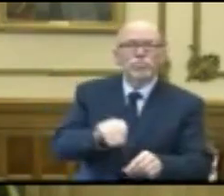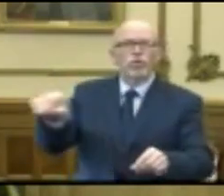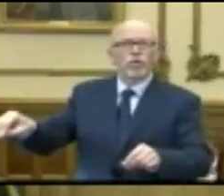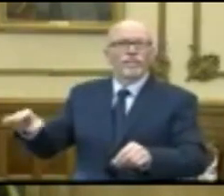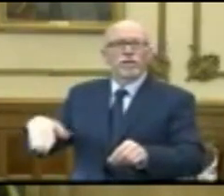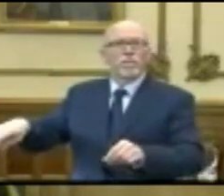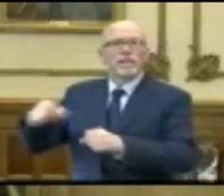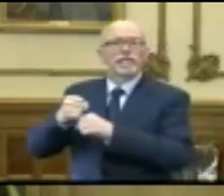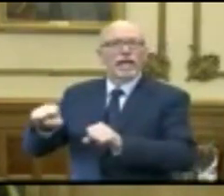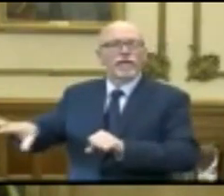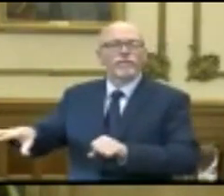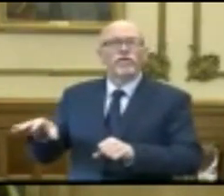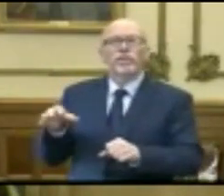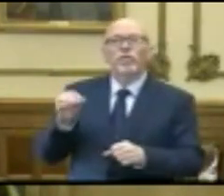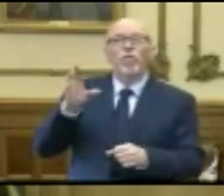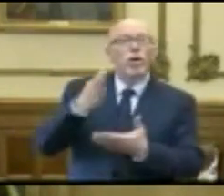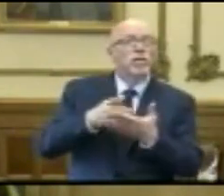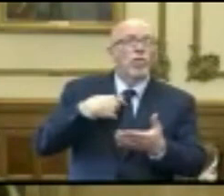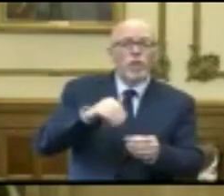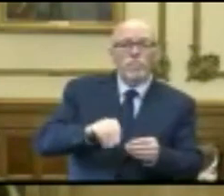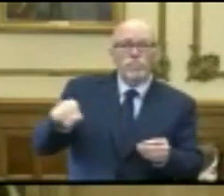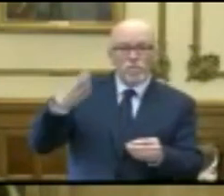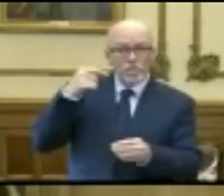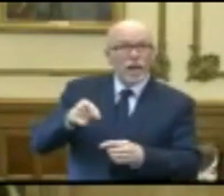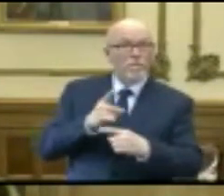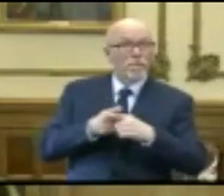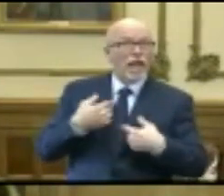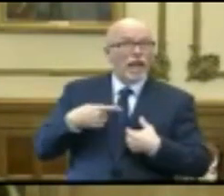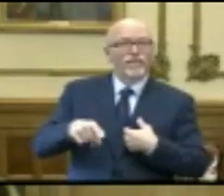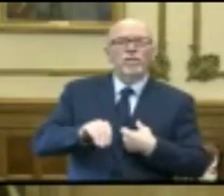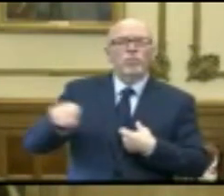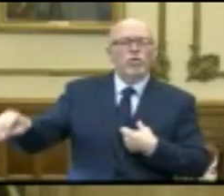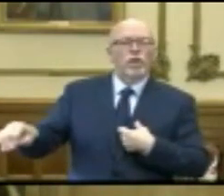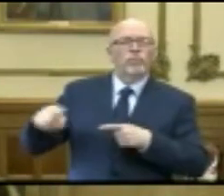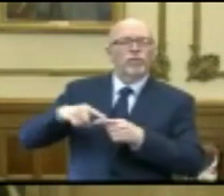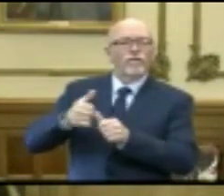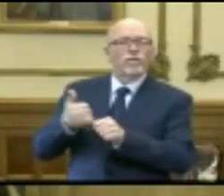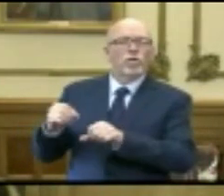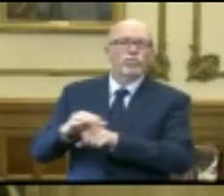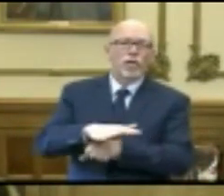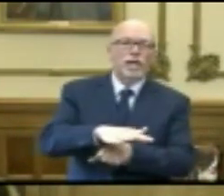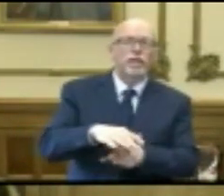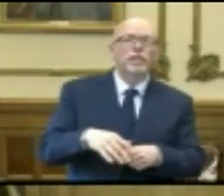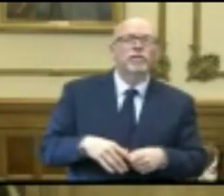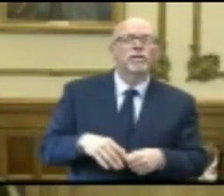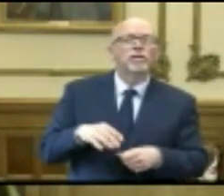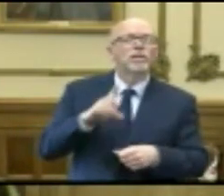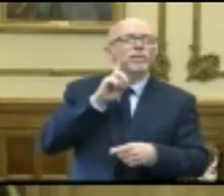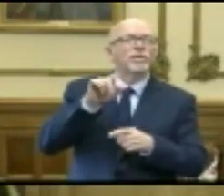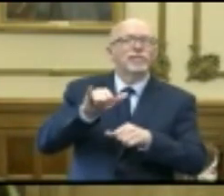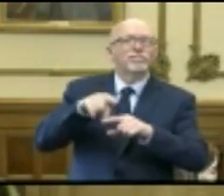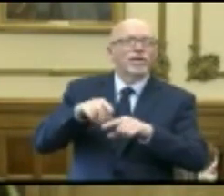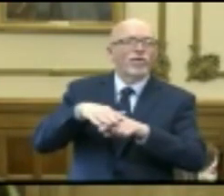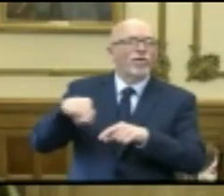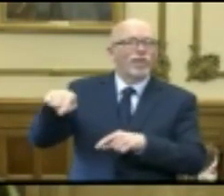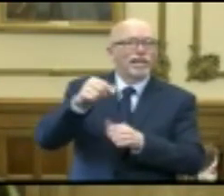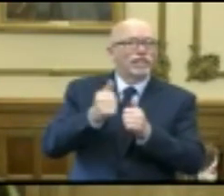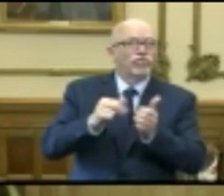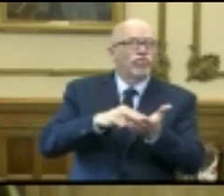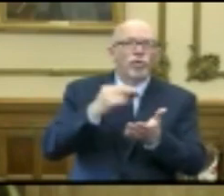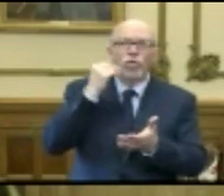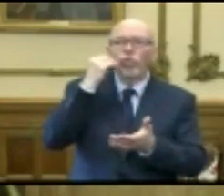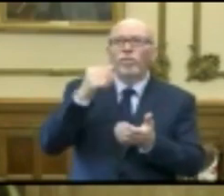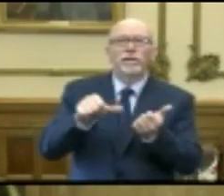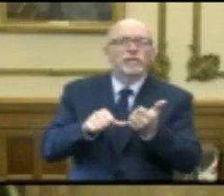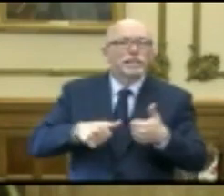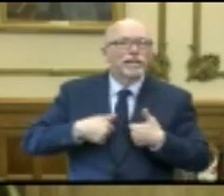or individuals that we might move because they're COVID positive. That responsibility lies with the particular residential facility or the